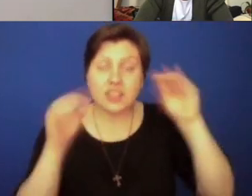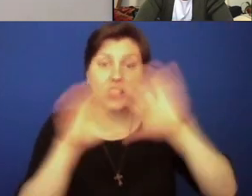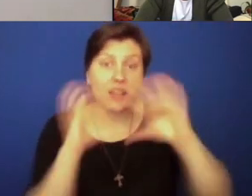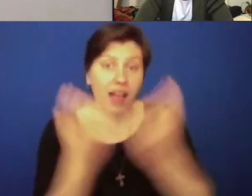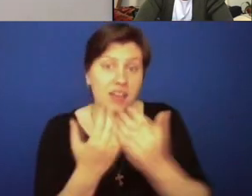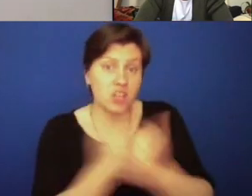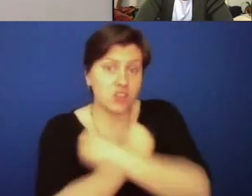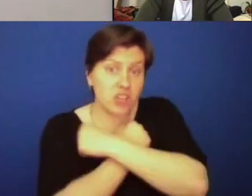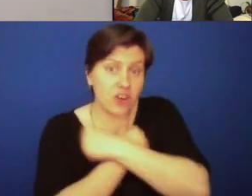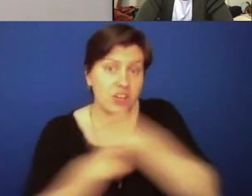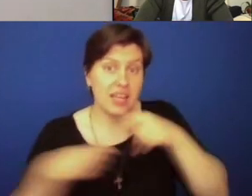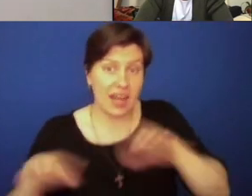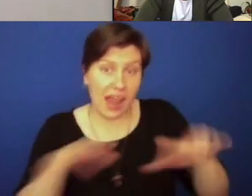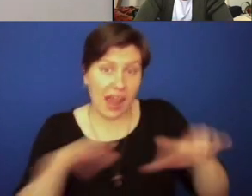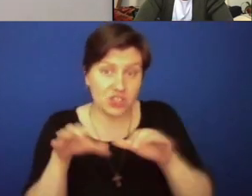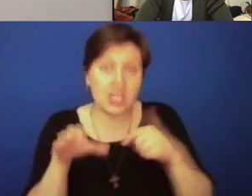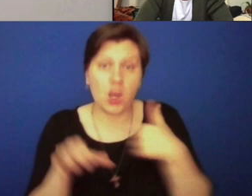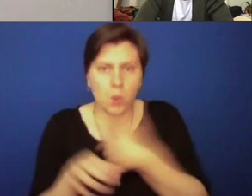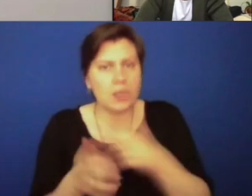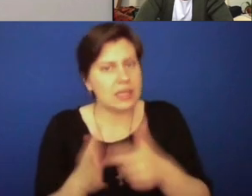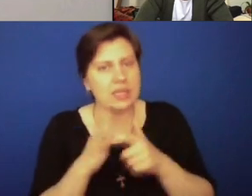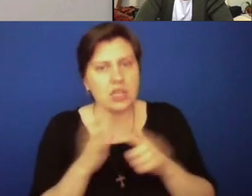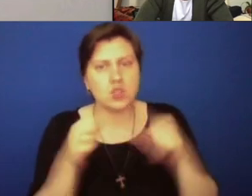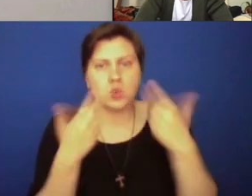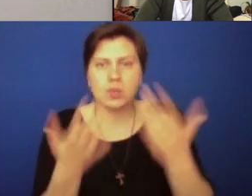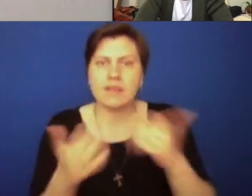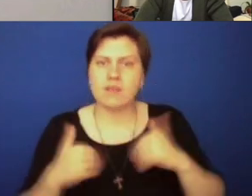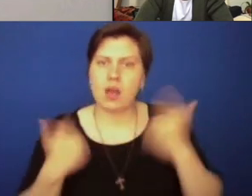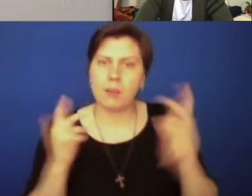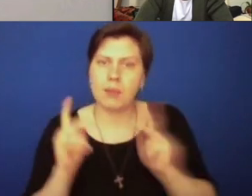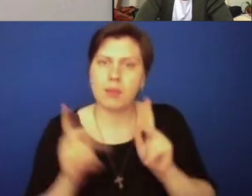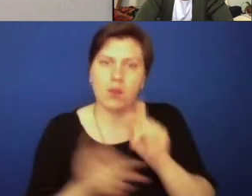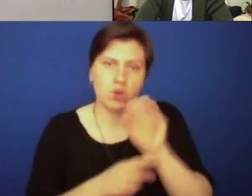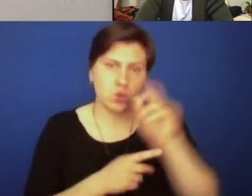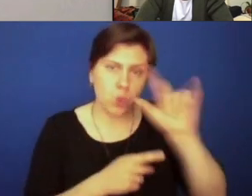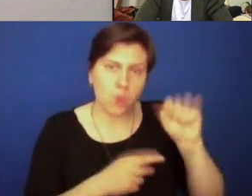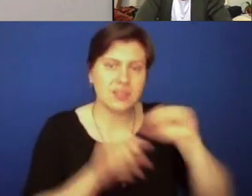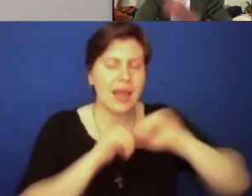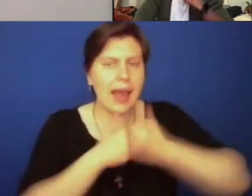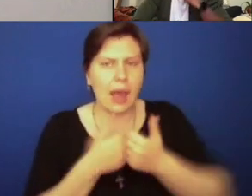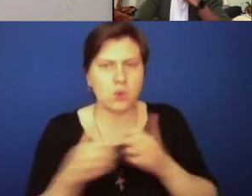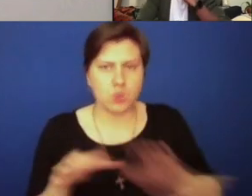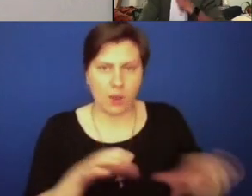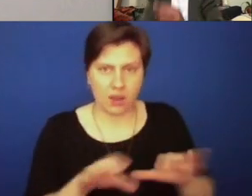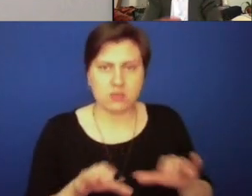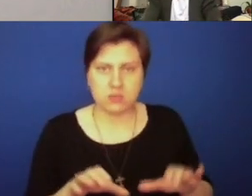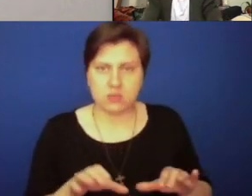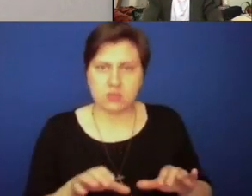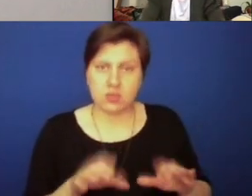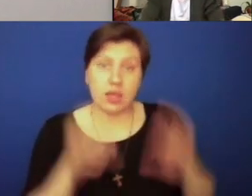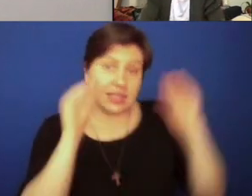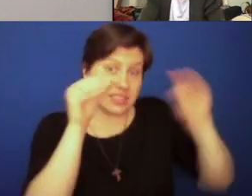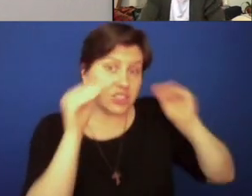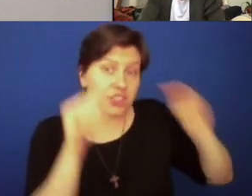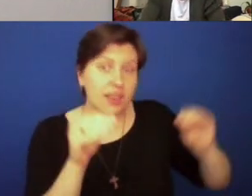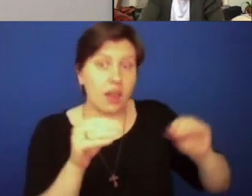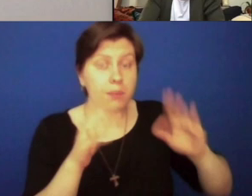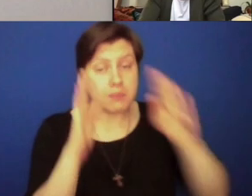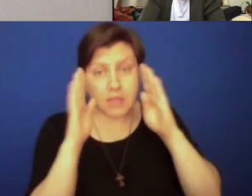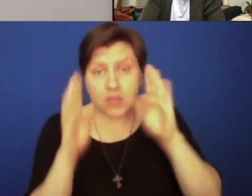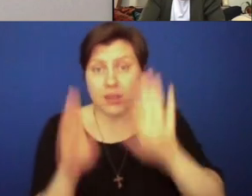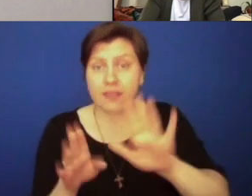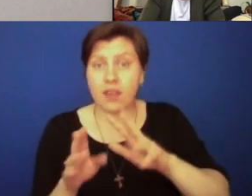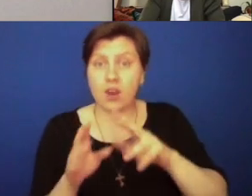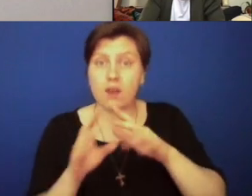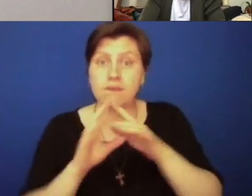we really do need to give these young people tools on how to act. And so in teaching them and in